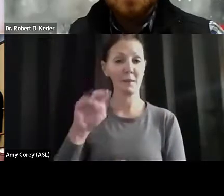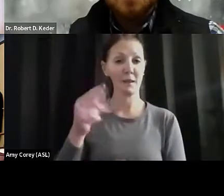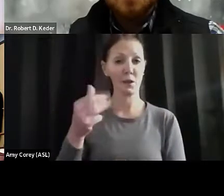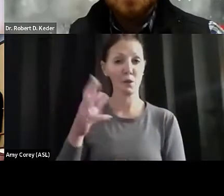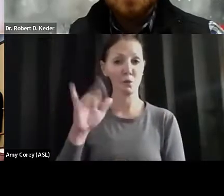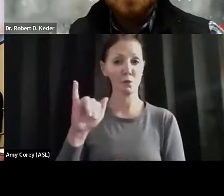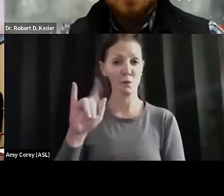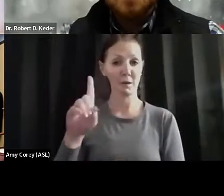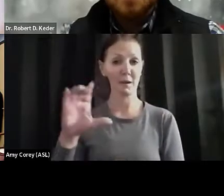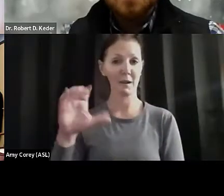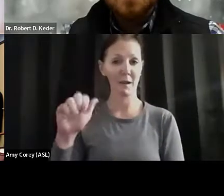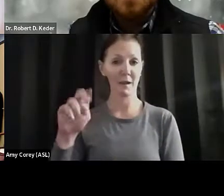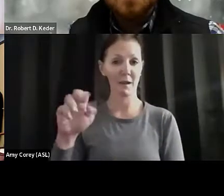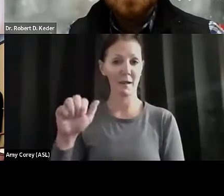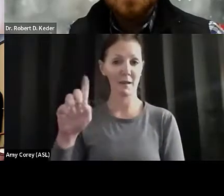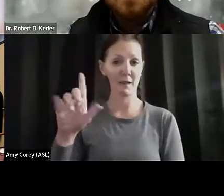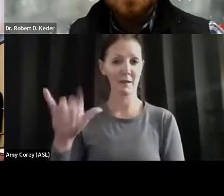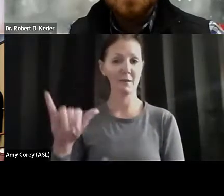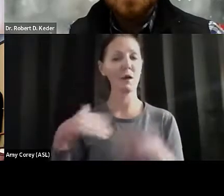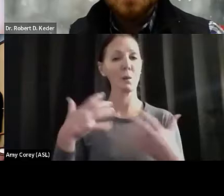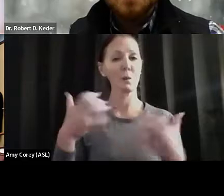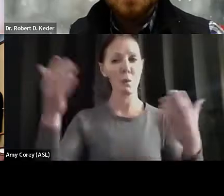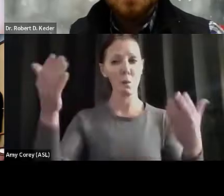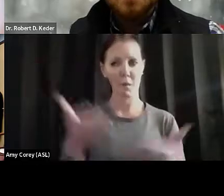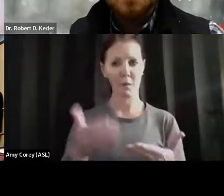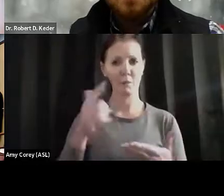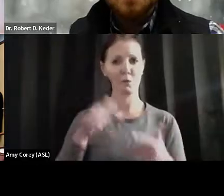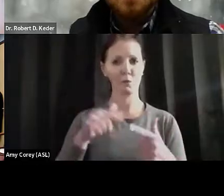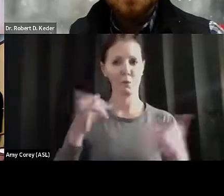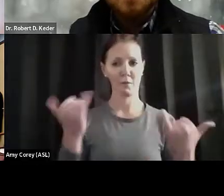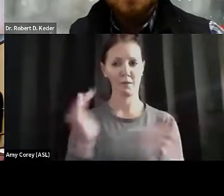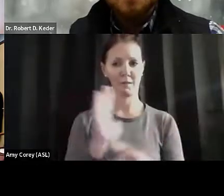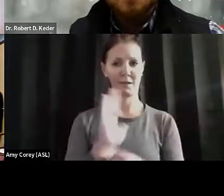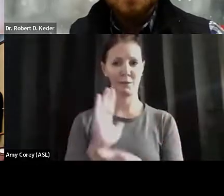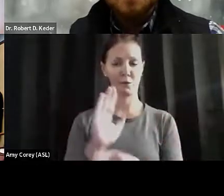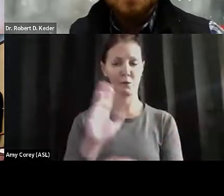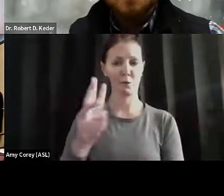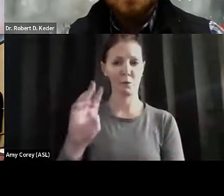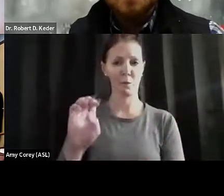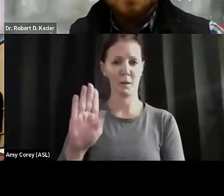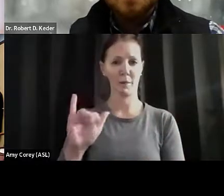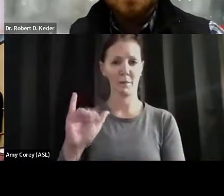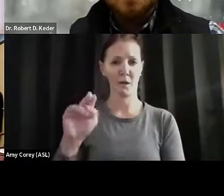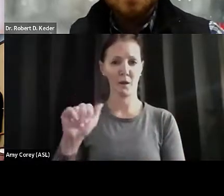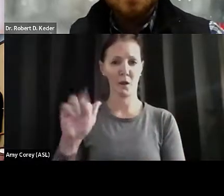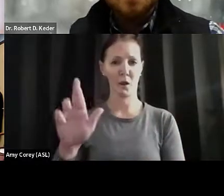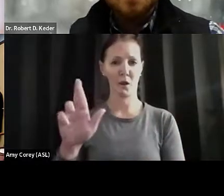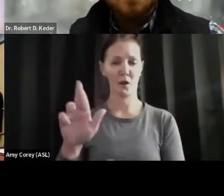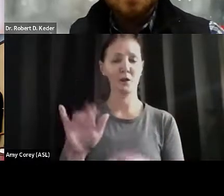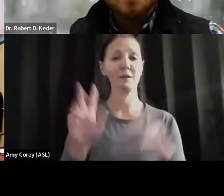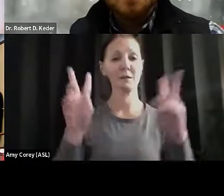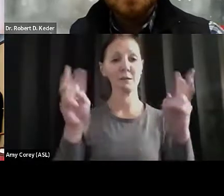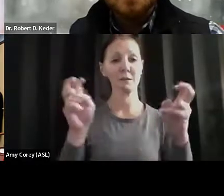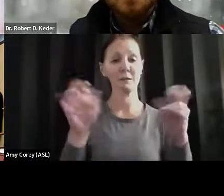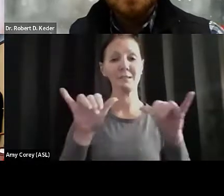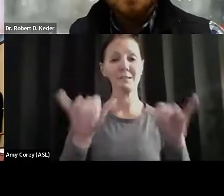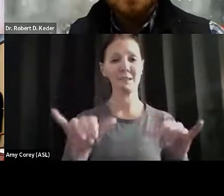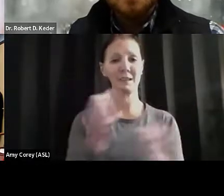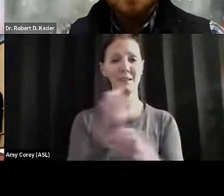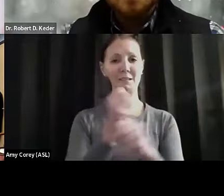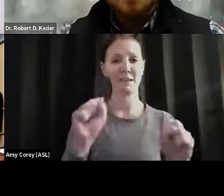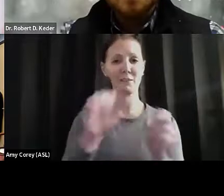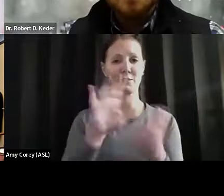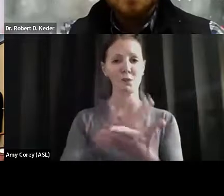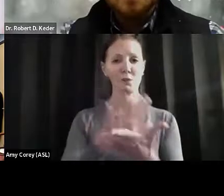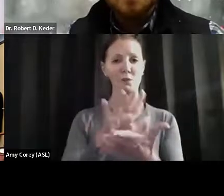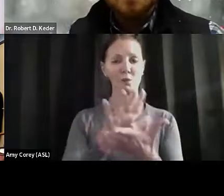all to this afternoon's webinar titled Staying Safe in School During COVID-19, An Evening